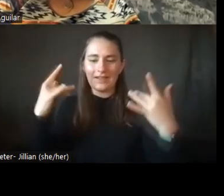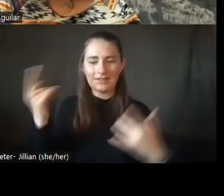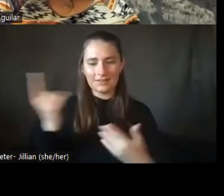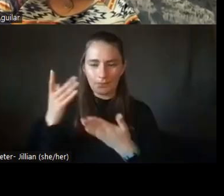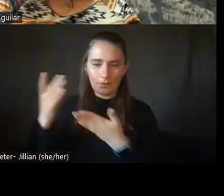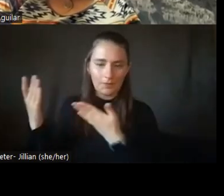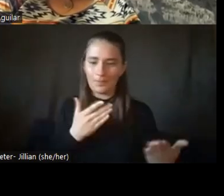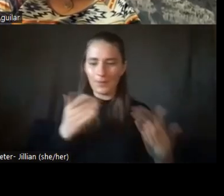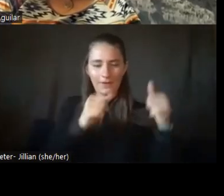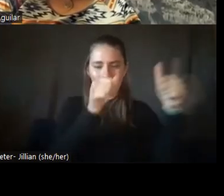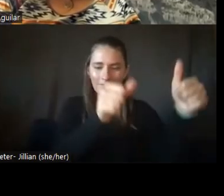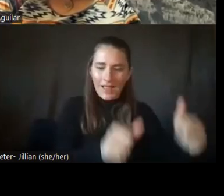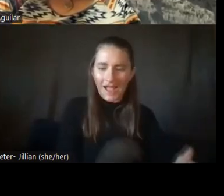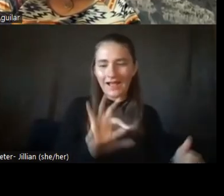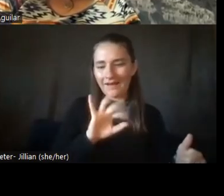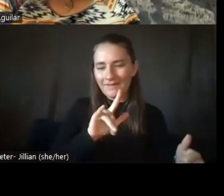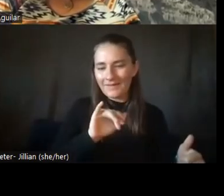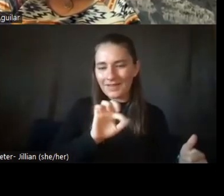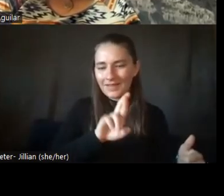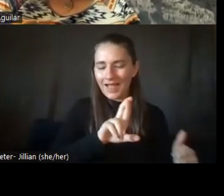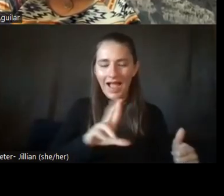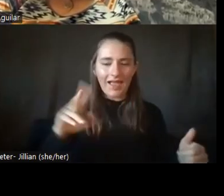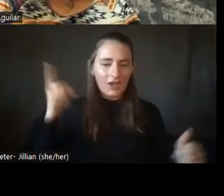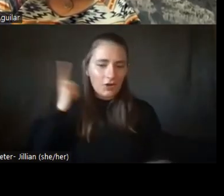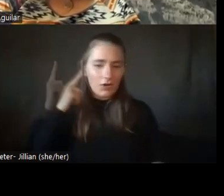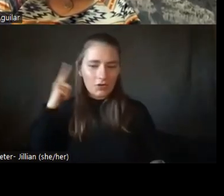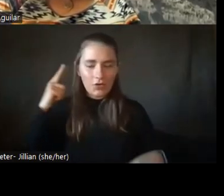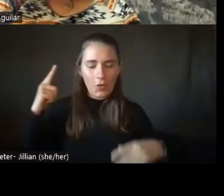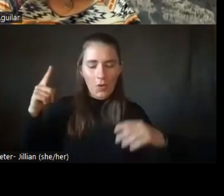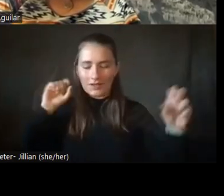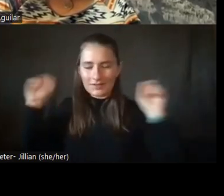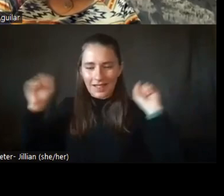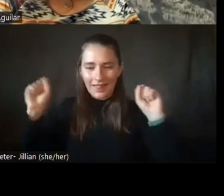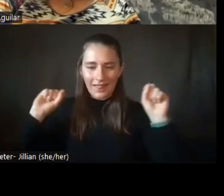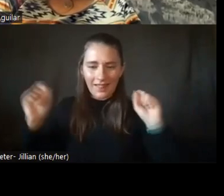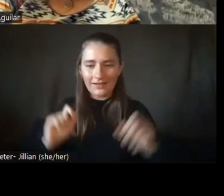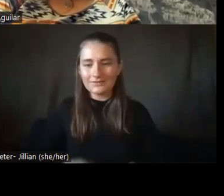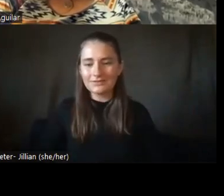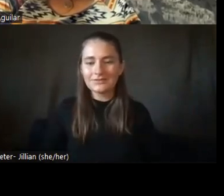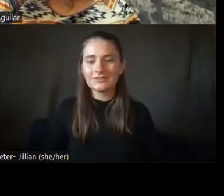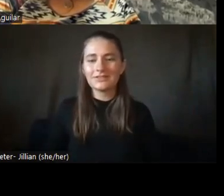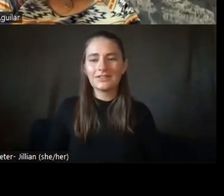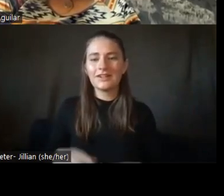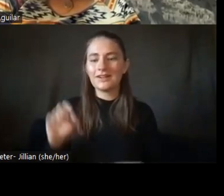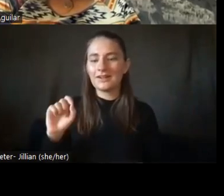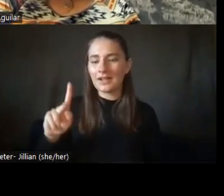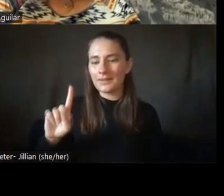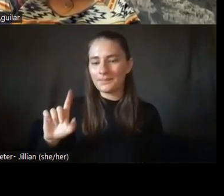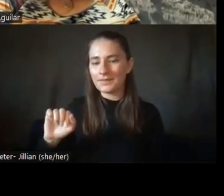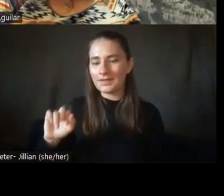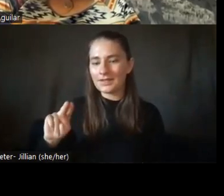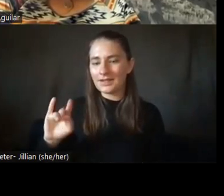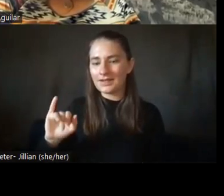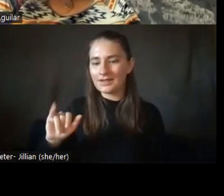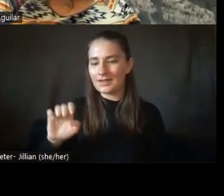flyers, somebody bring like noise makers and everything. All right. Danielle, any comments?